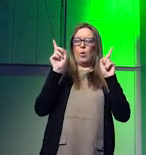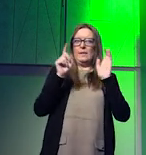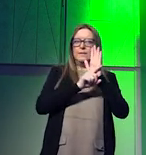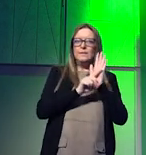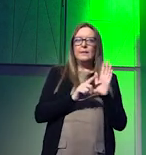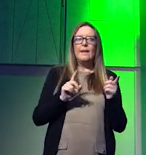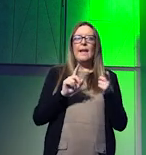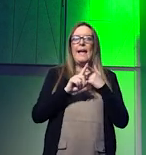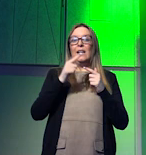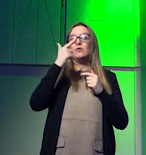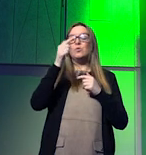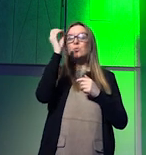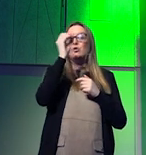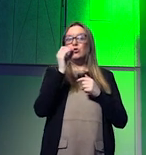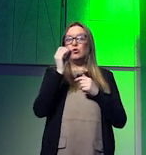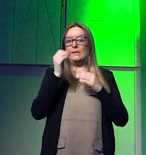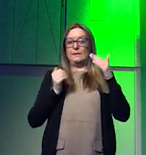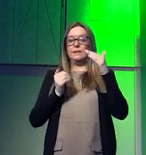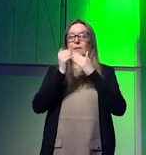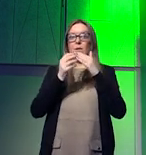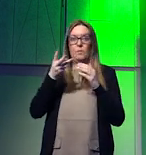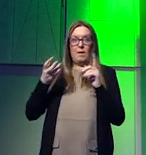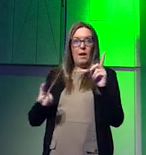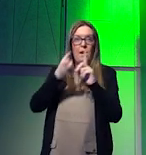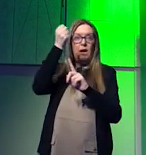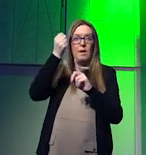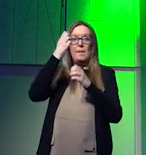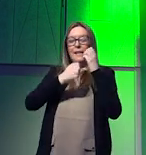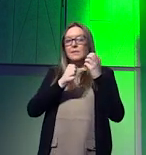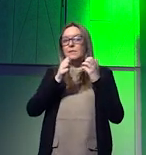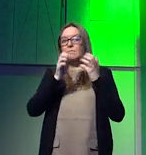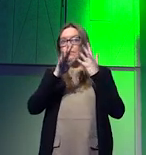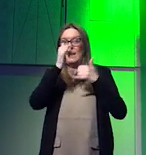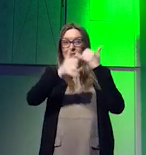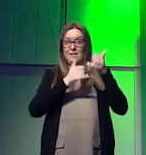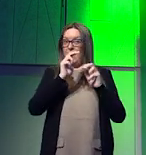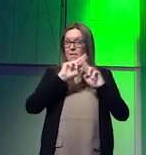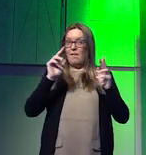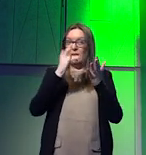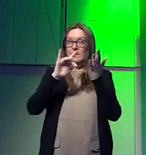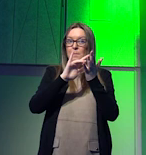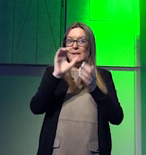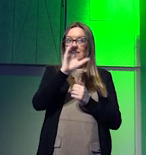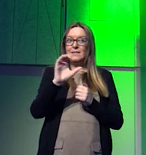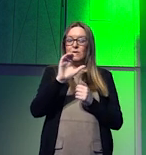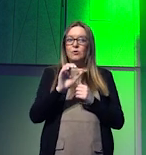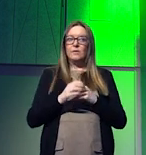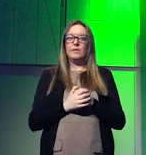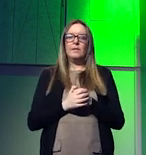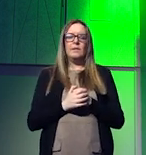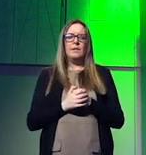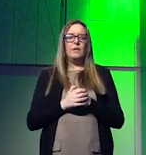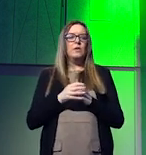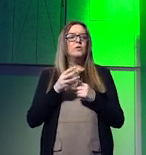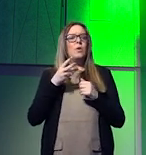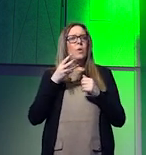threshold by the end of next decade not by the middle of the century this tells us essentially that we're